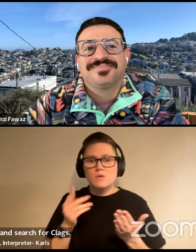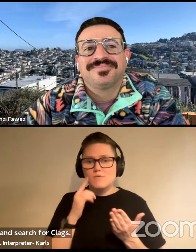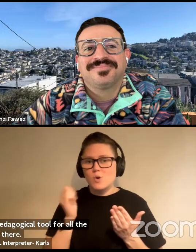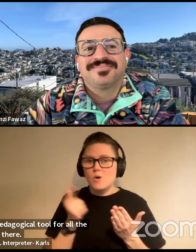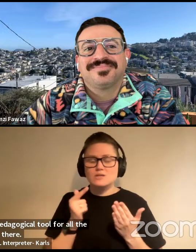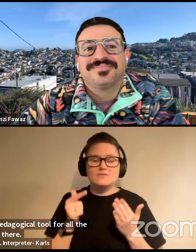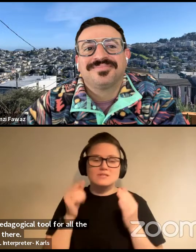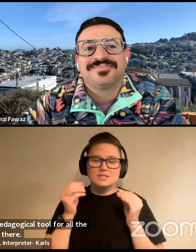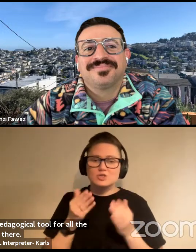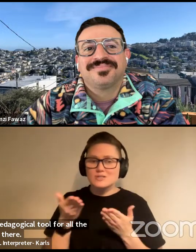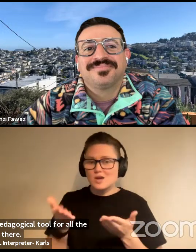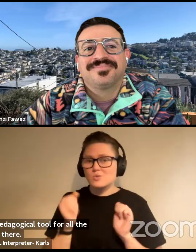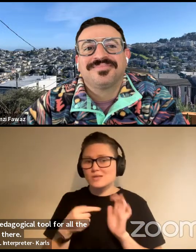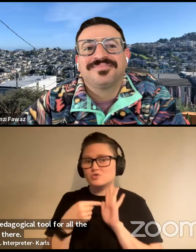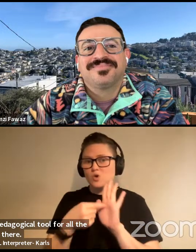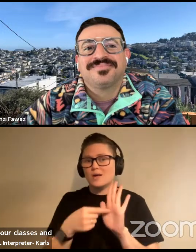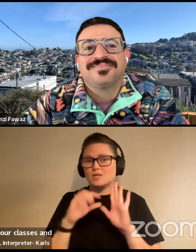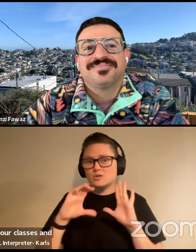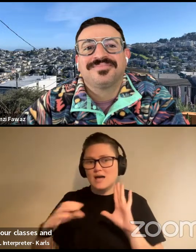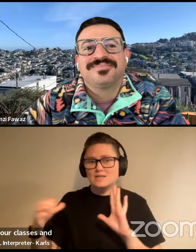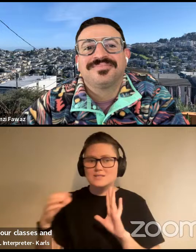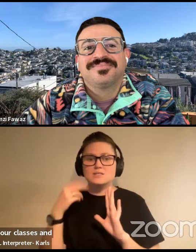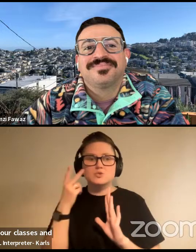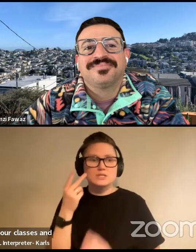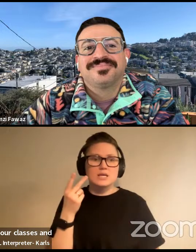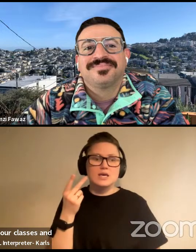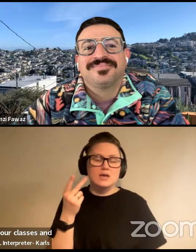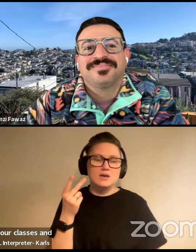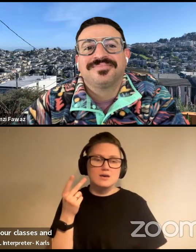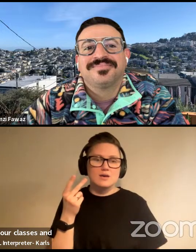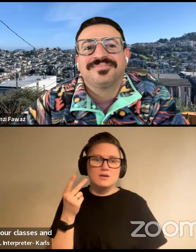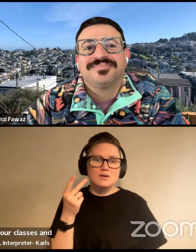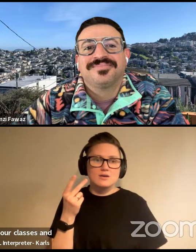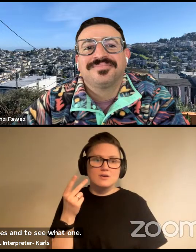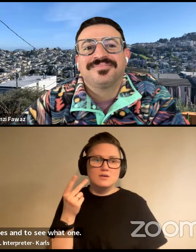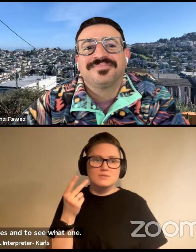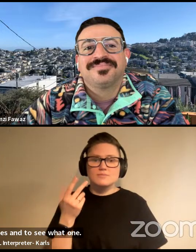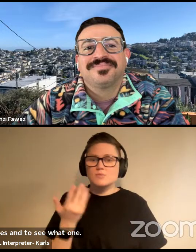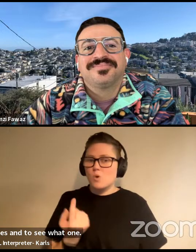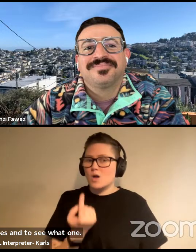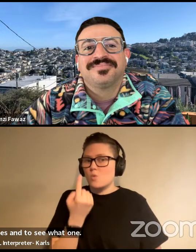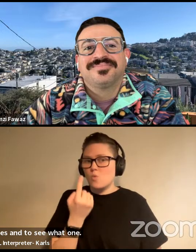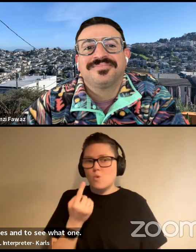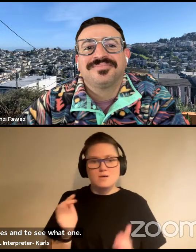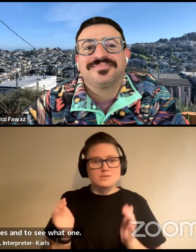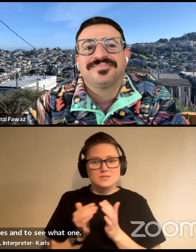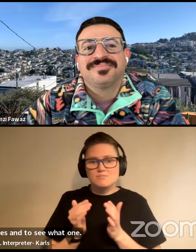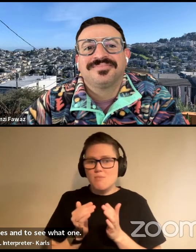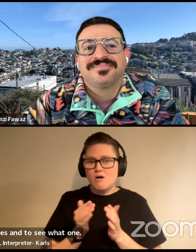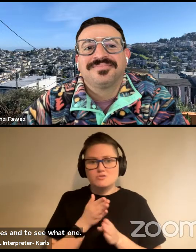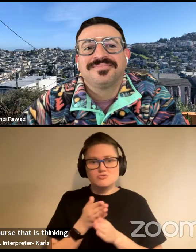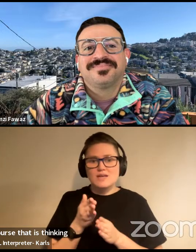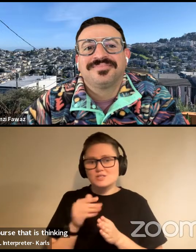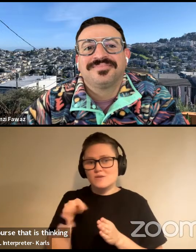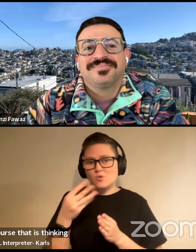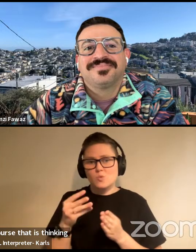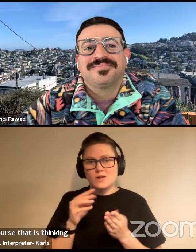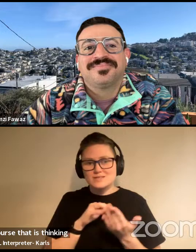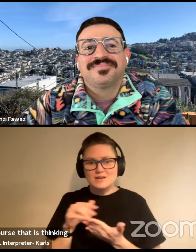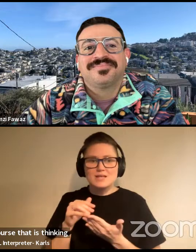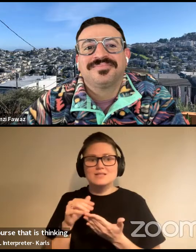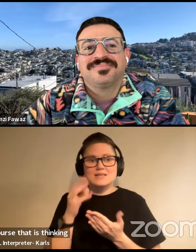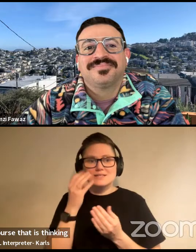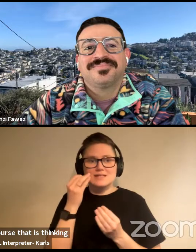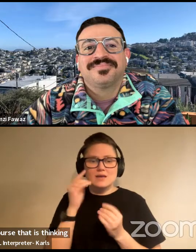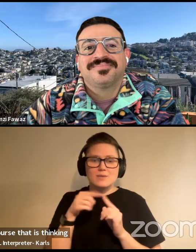in your classes, uh, and to, to see what one, um, what one small strain of queer studies is, thinking about right now in terms of